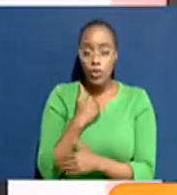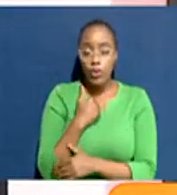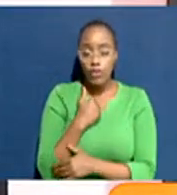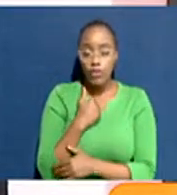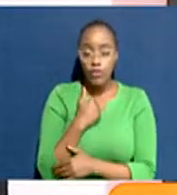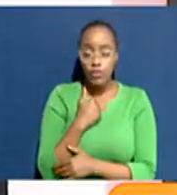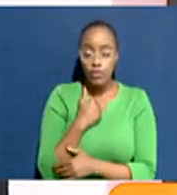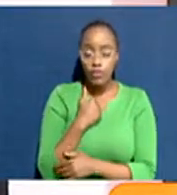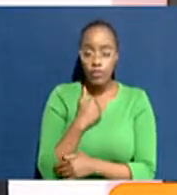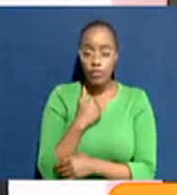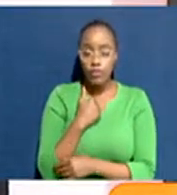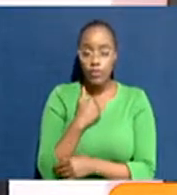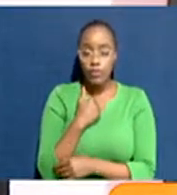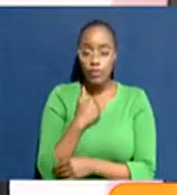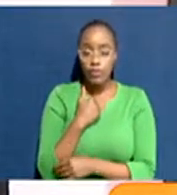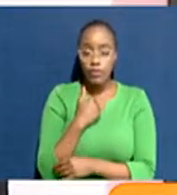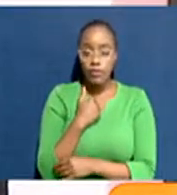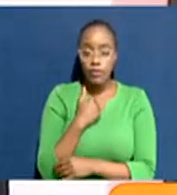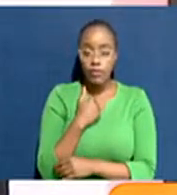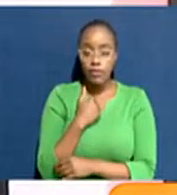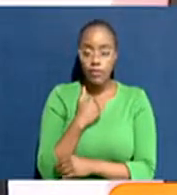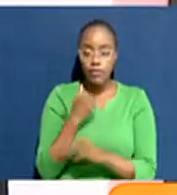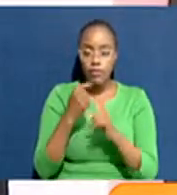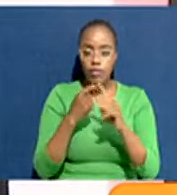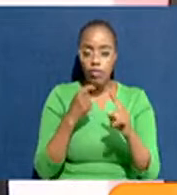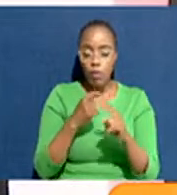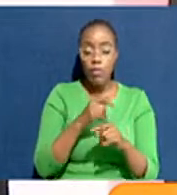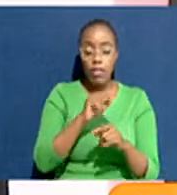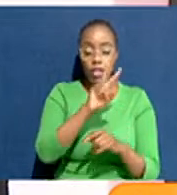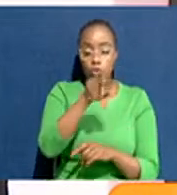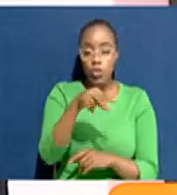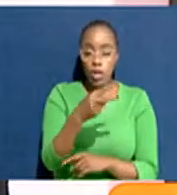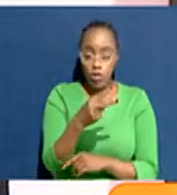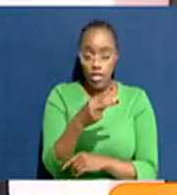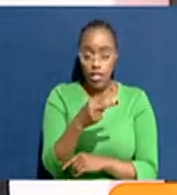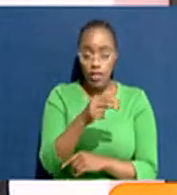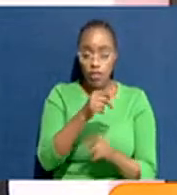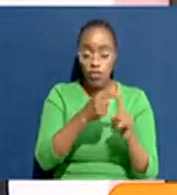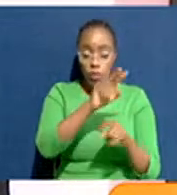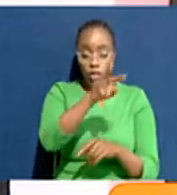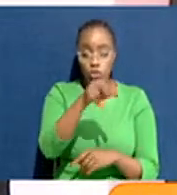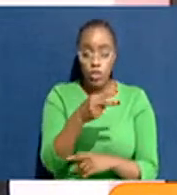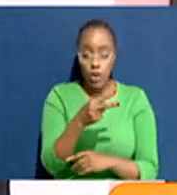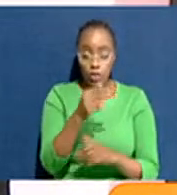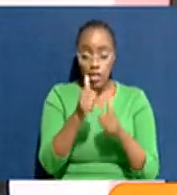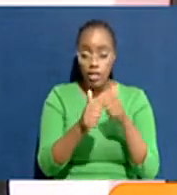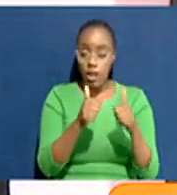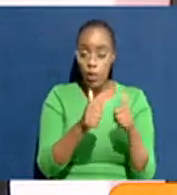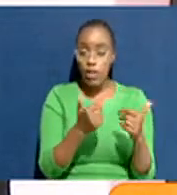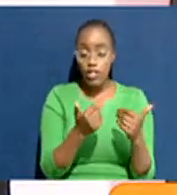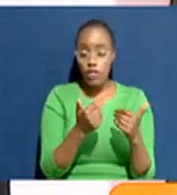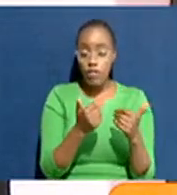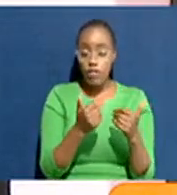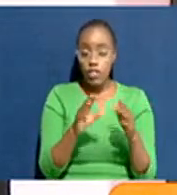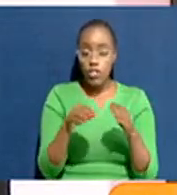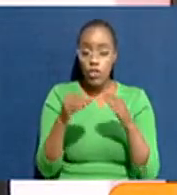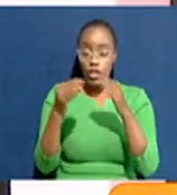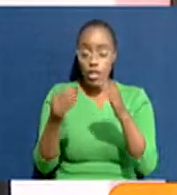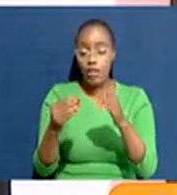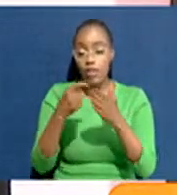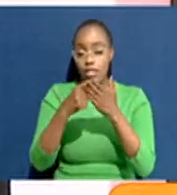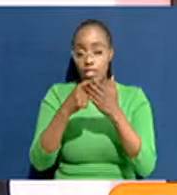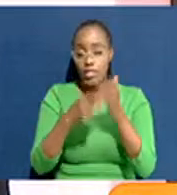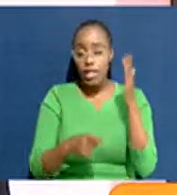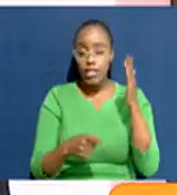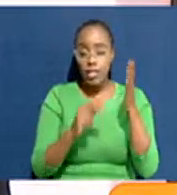you know, out of every 2,000 shillings that, you know, you give to government in terms of taxes,